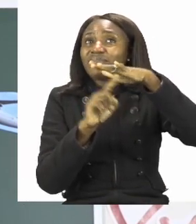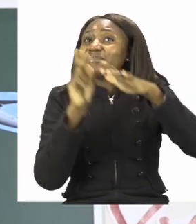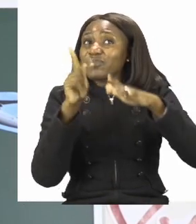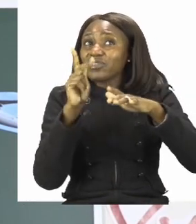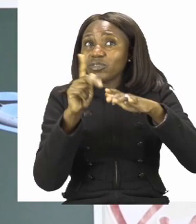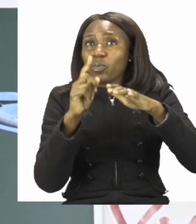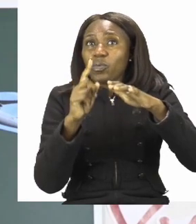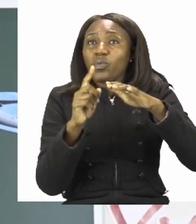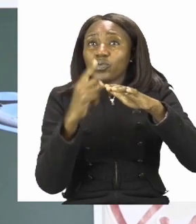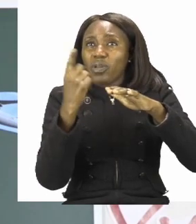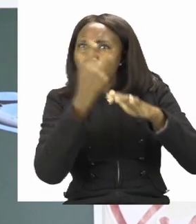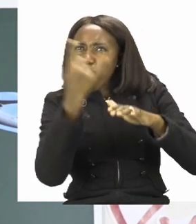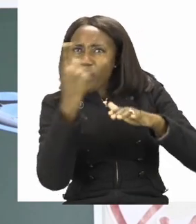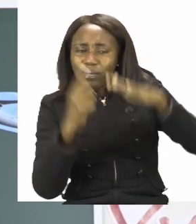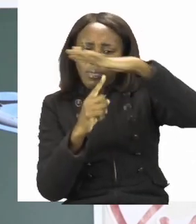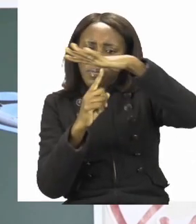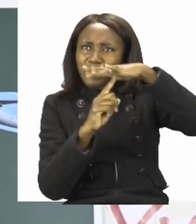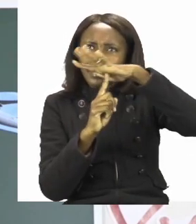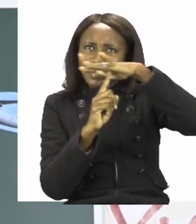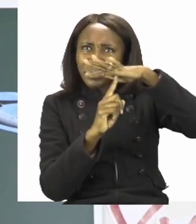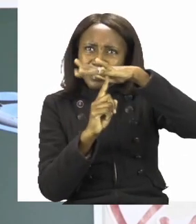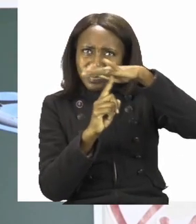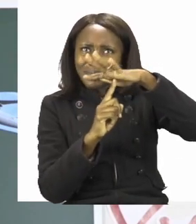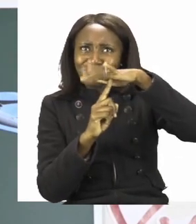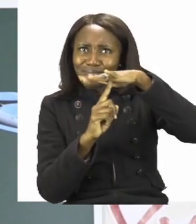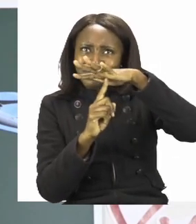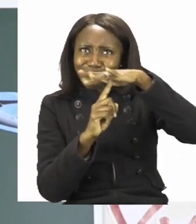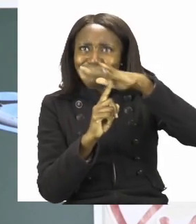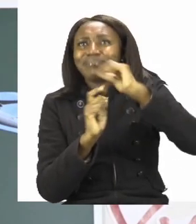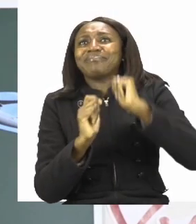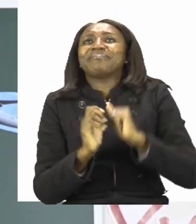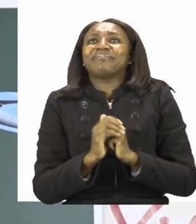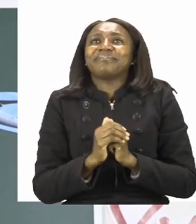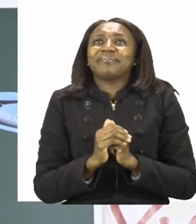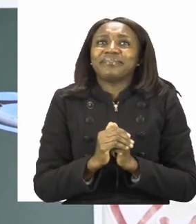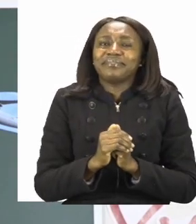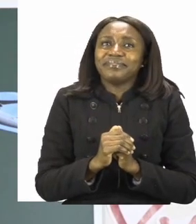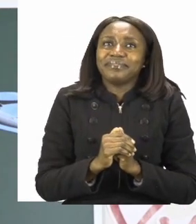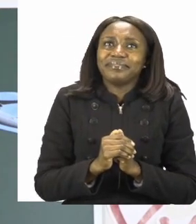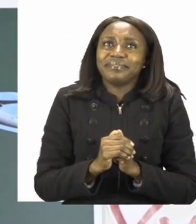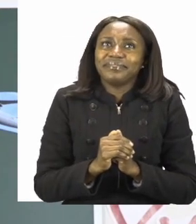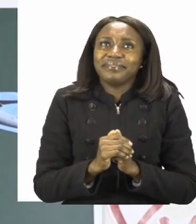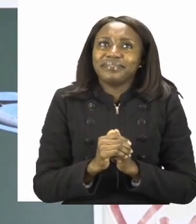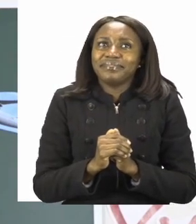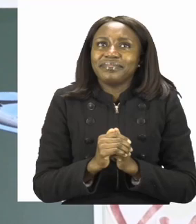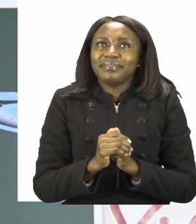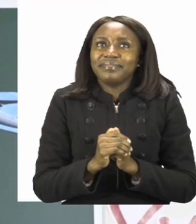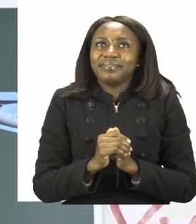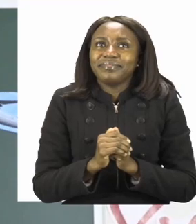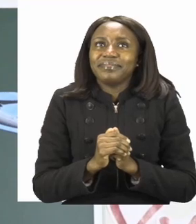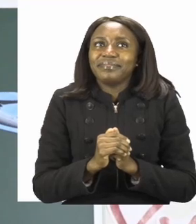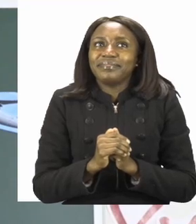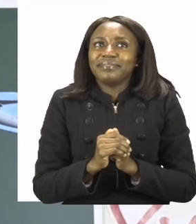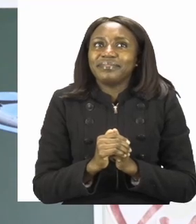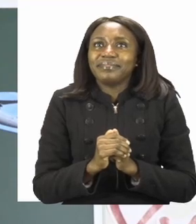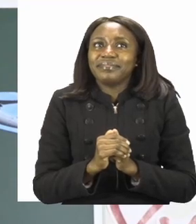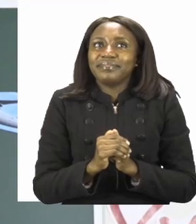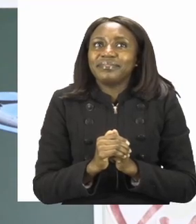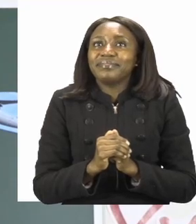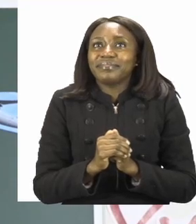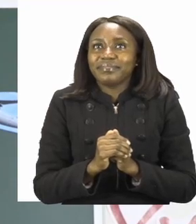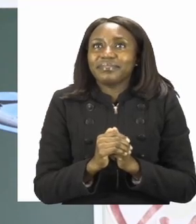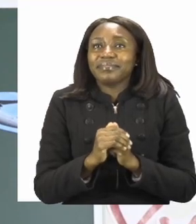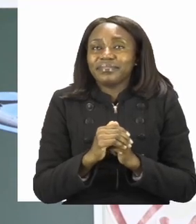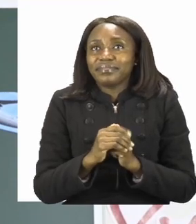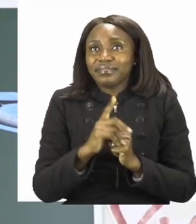goes right above it has propellers. So those are the things that help